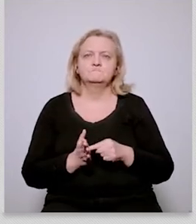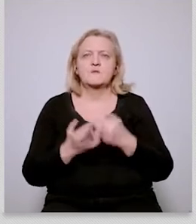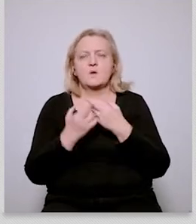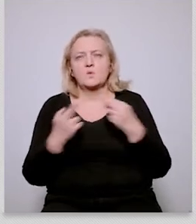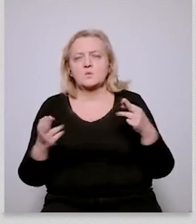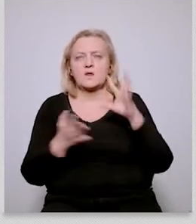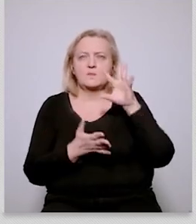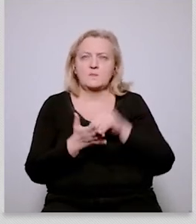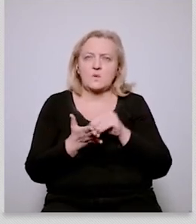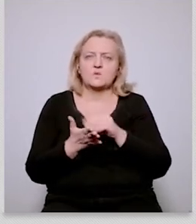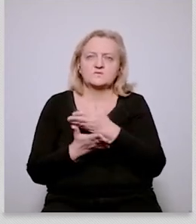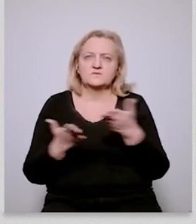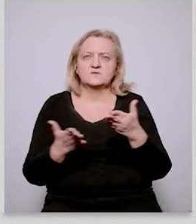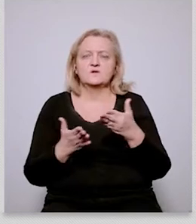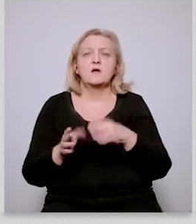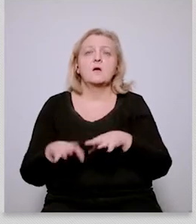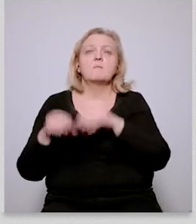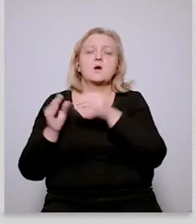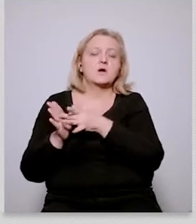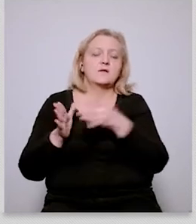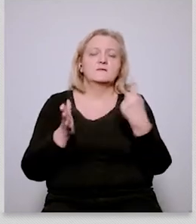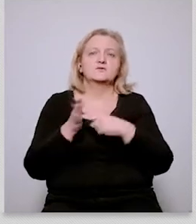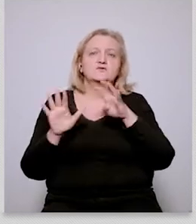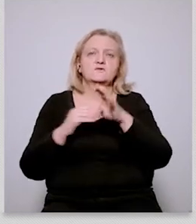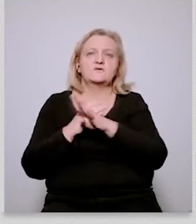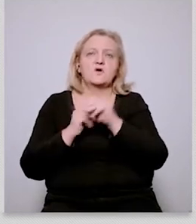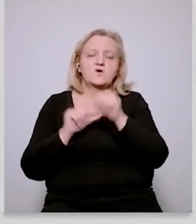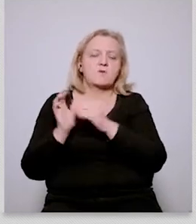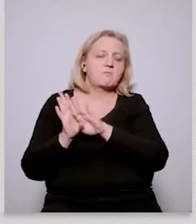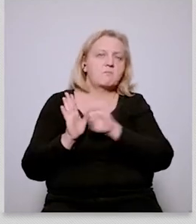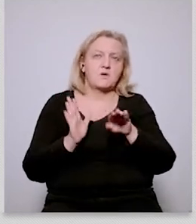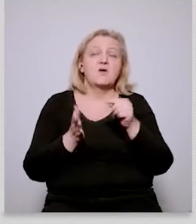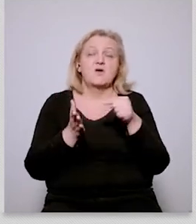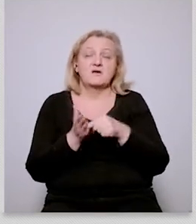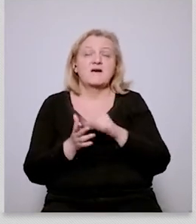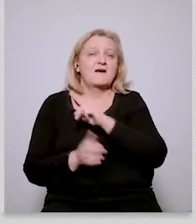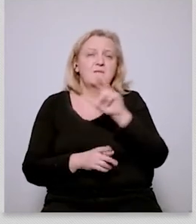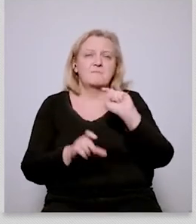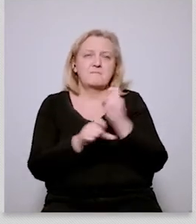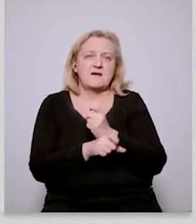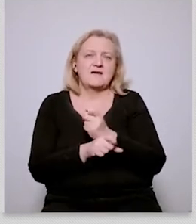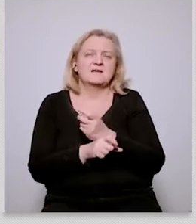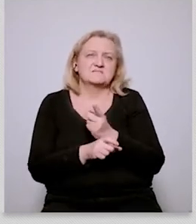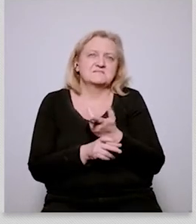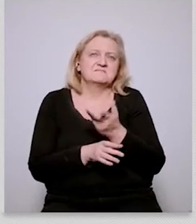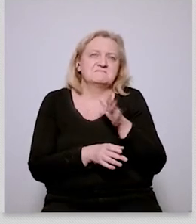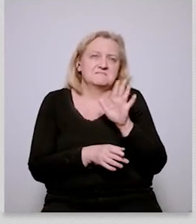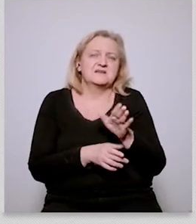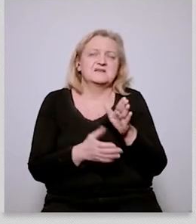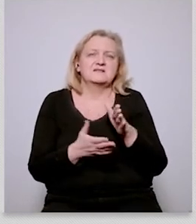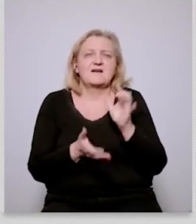every every country has its specificities but i think that in some ways poland because of the